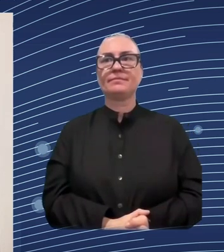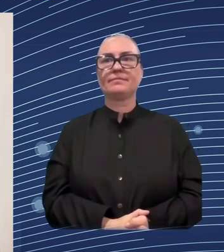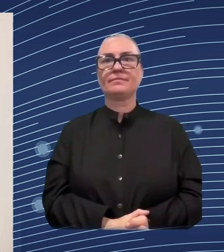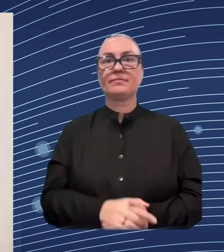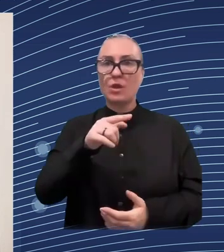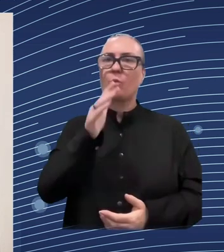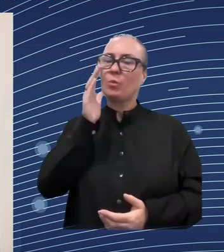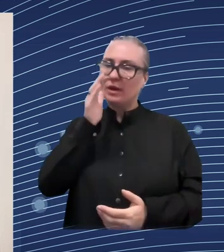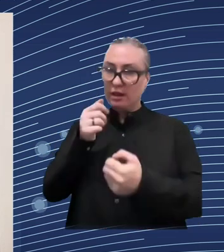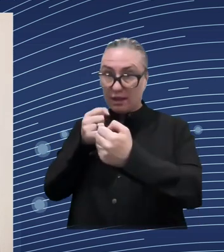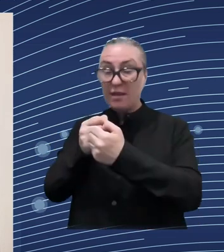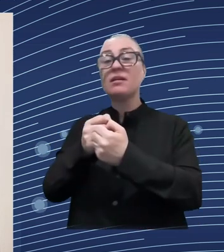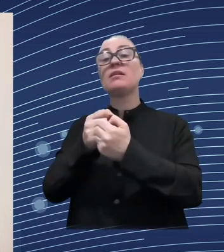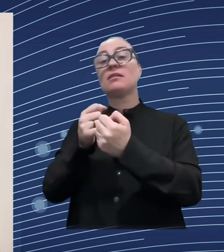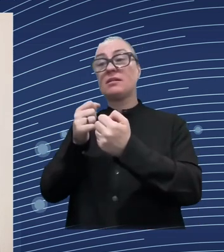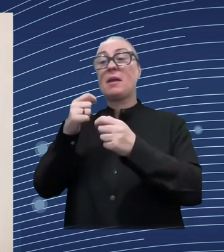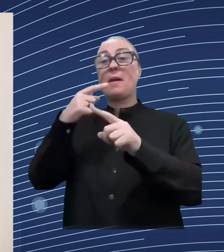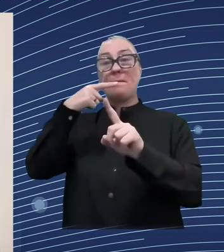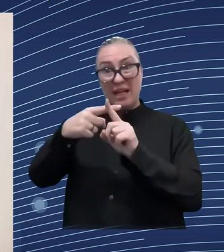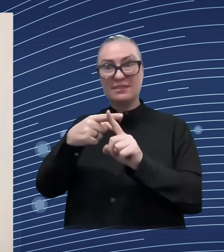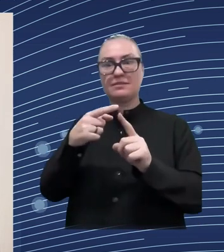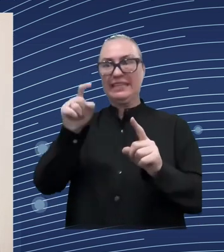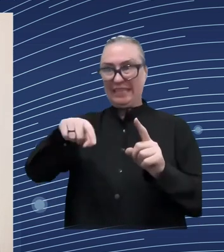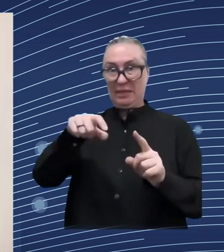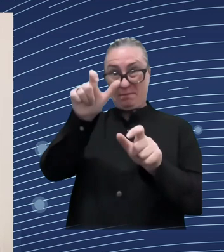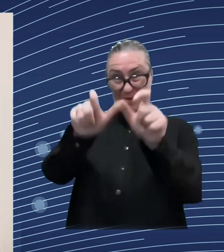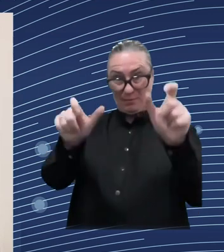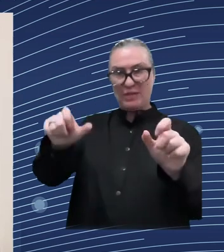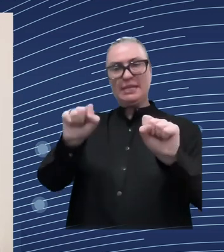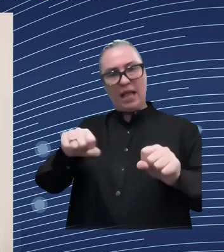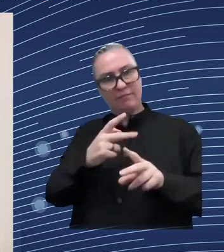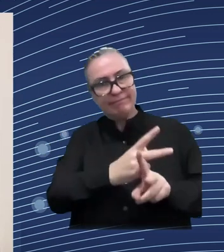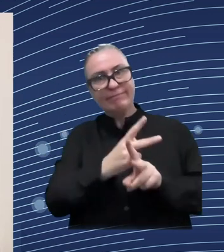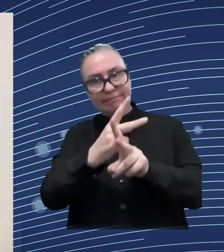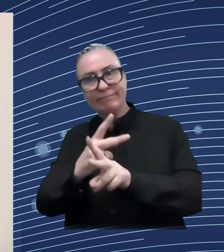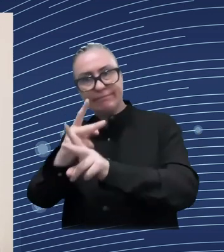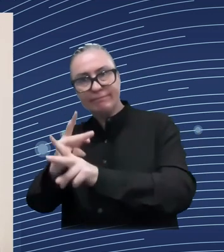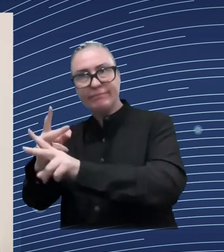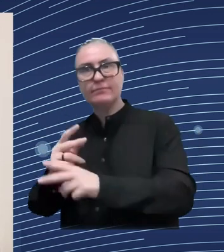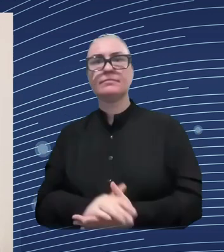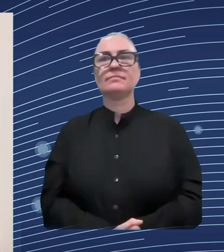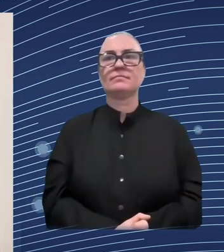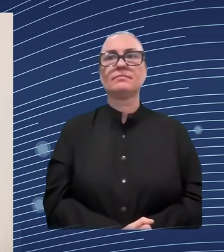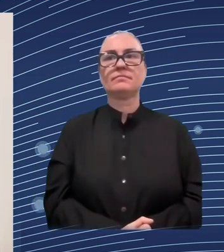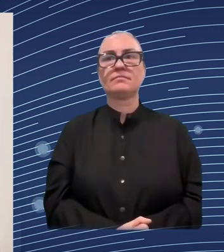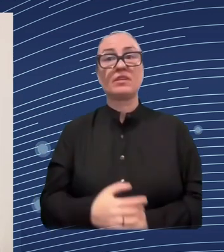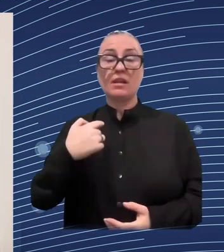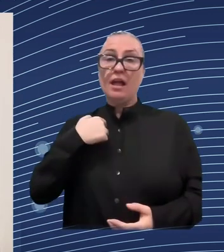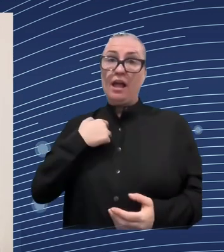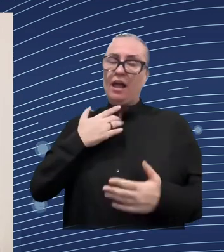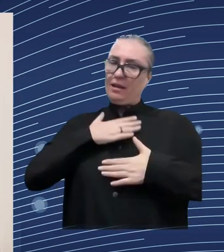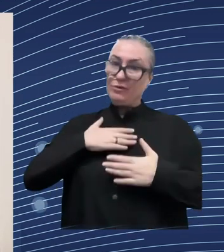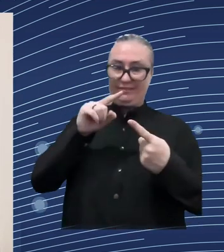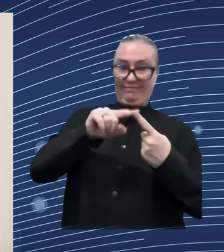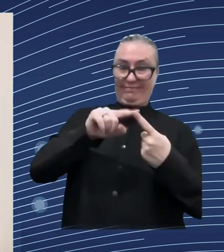require technical and financial assistance to develop the proper models for either assisted living facilities for individuals with disabilities